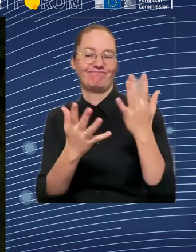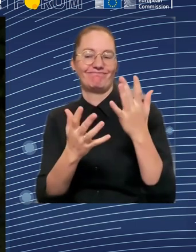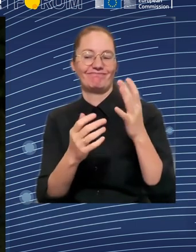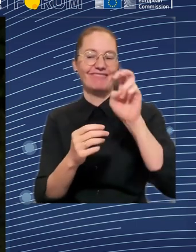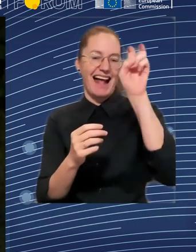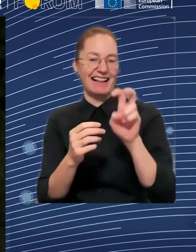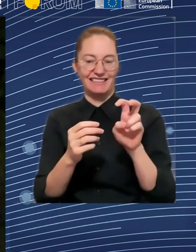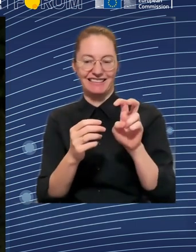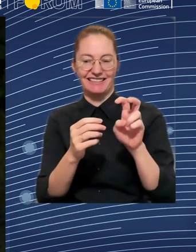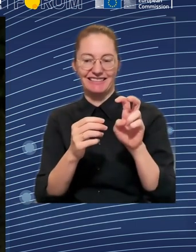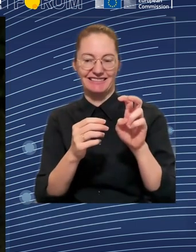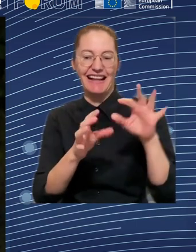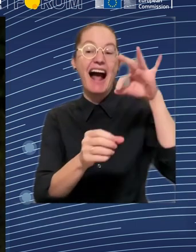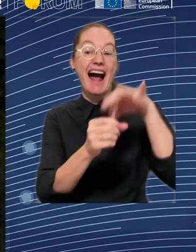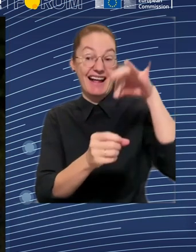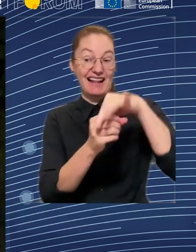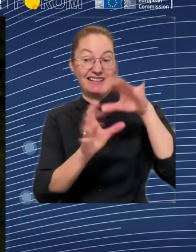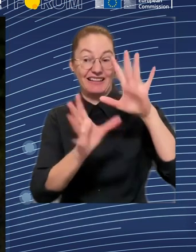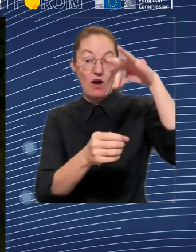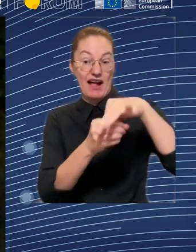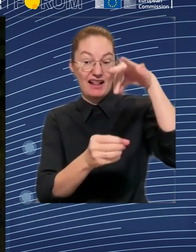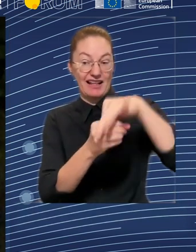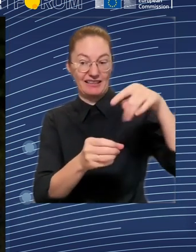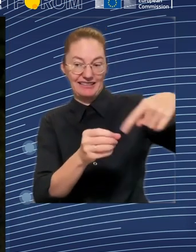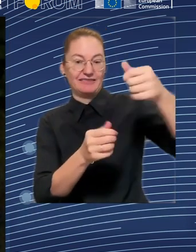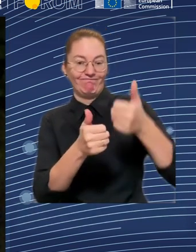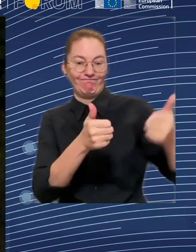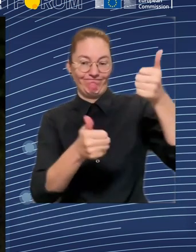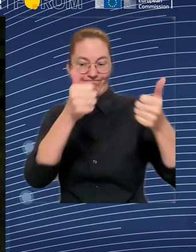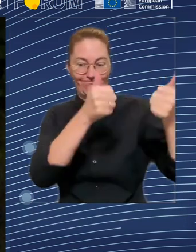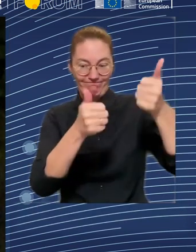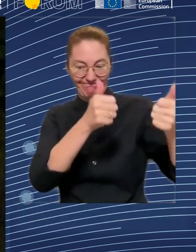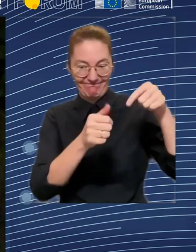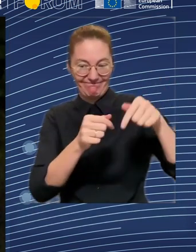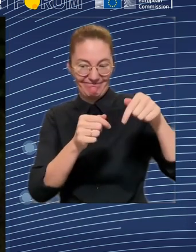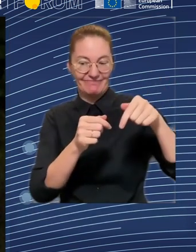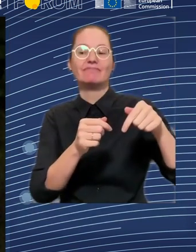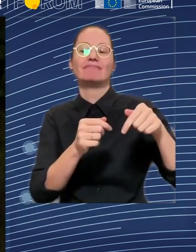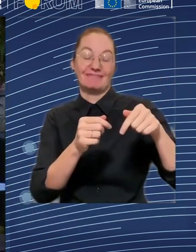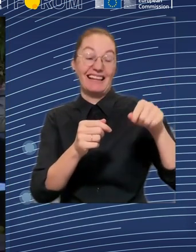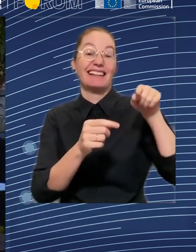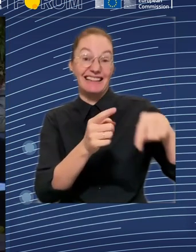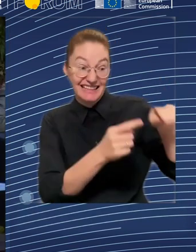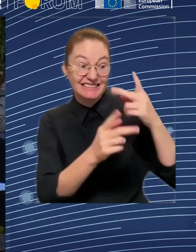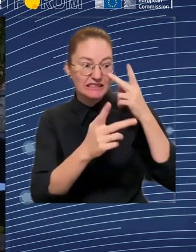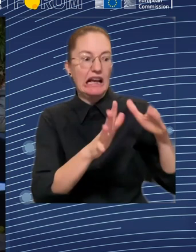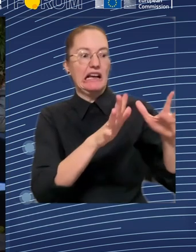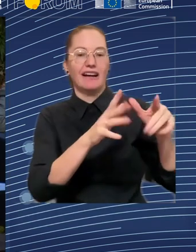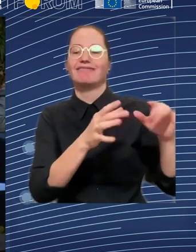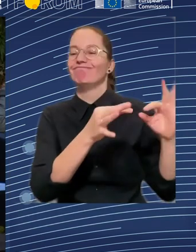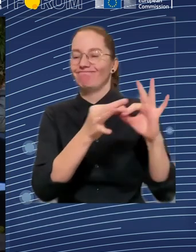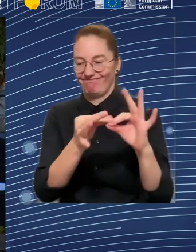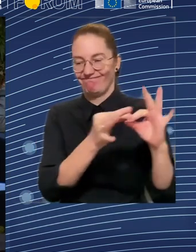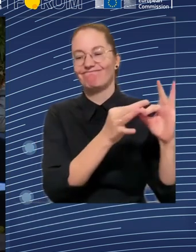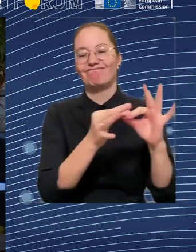ambition to reach climate-neutral by 2050. So essentially what I'm